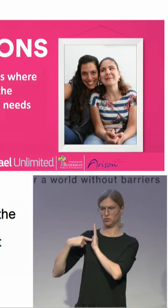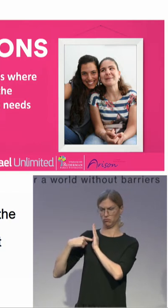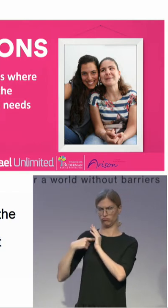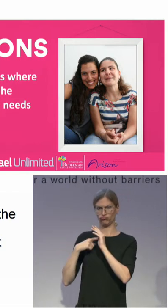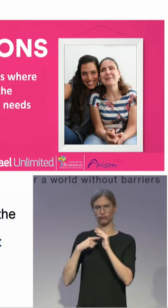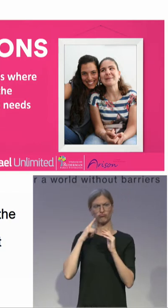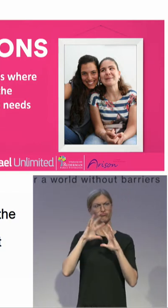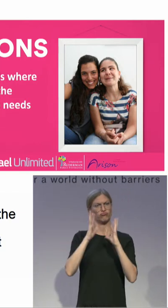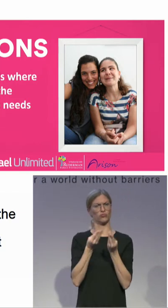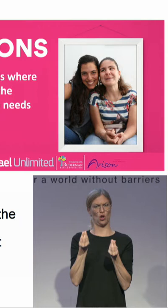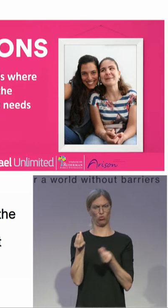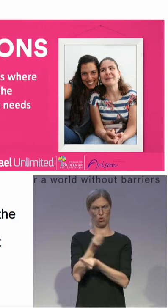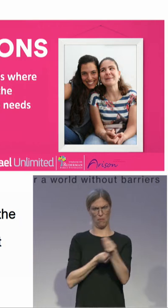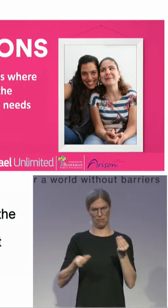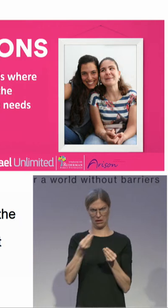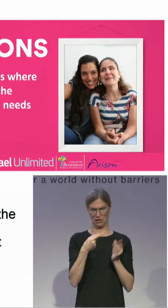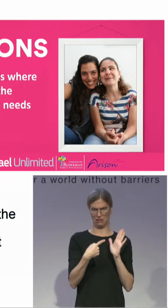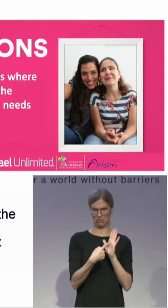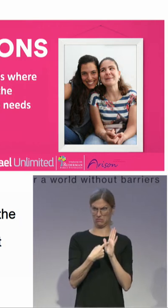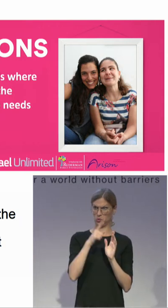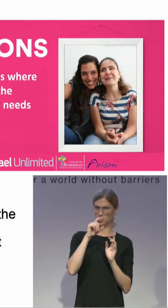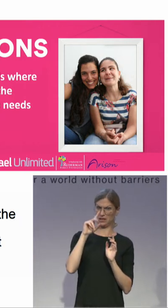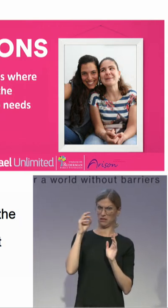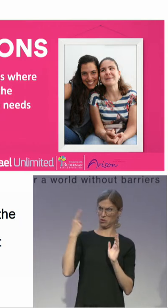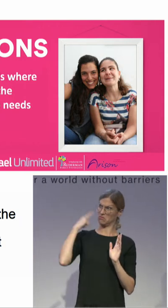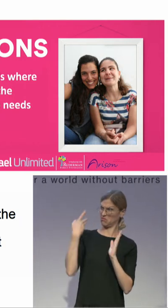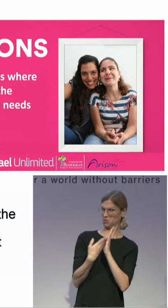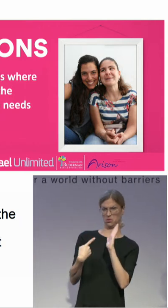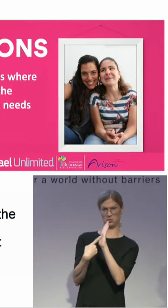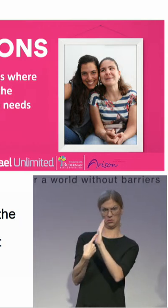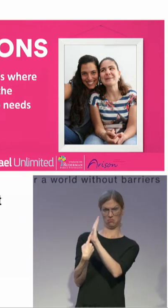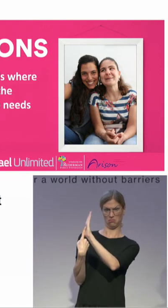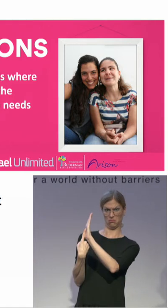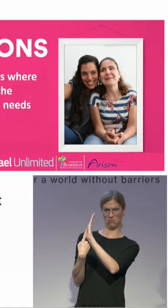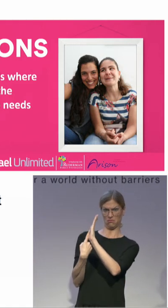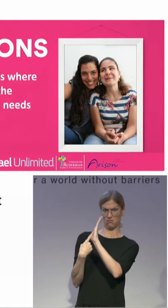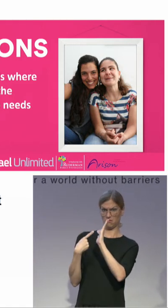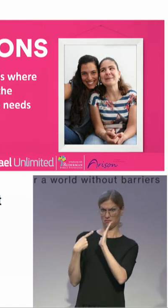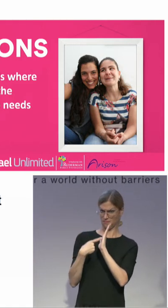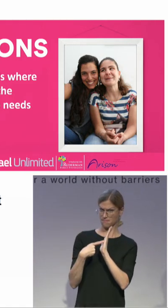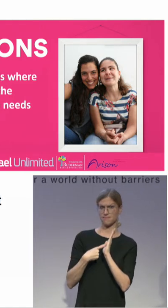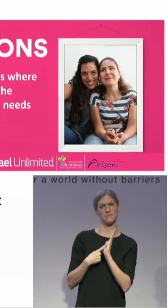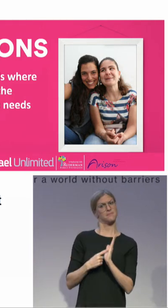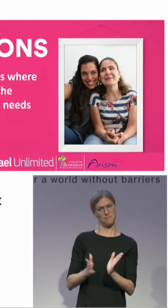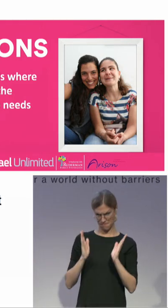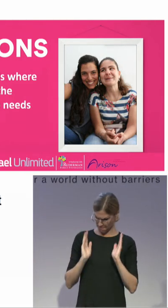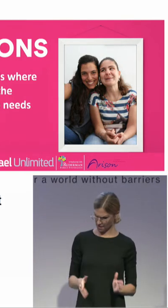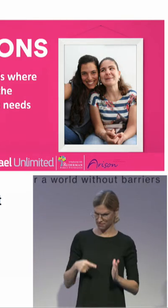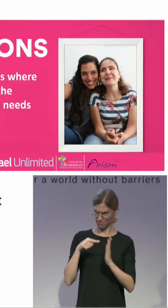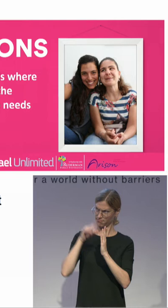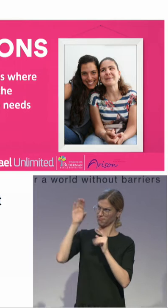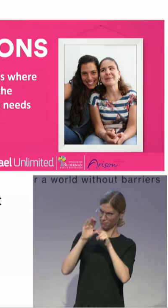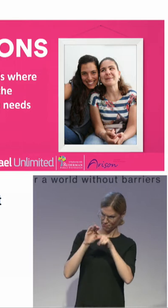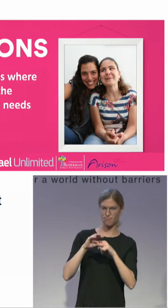us convince the parliament people and the decision makers to implement this pilot because it's not